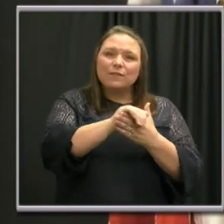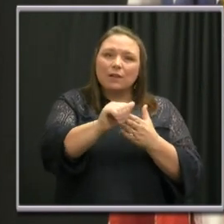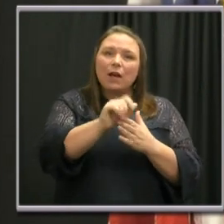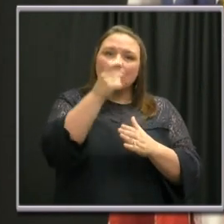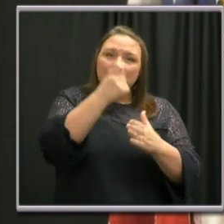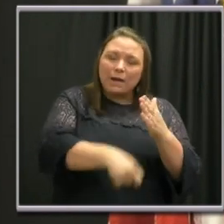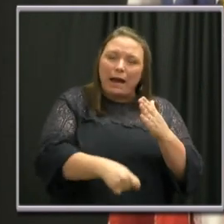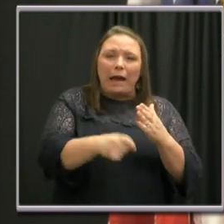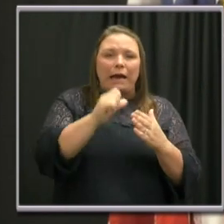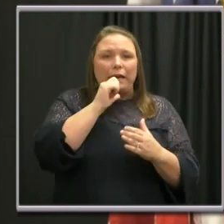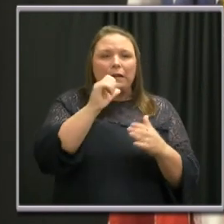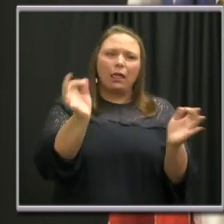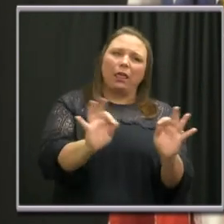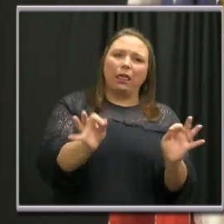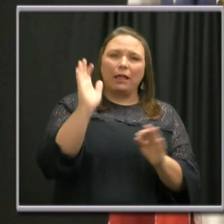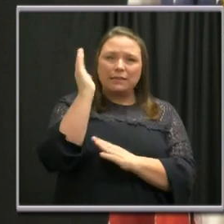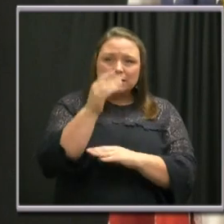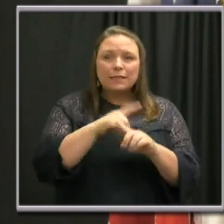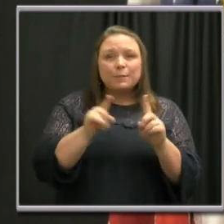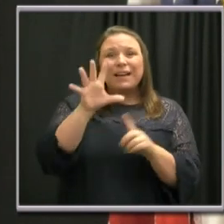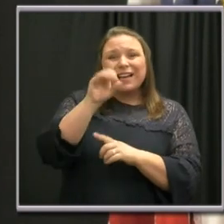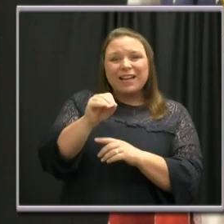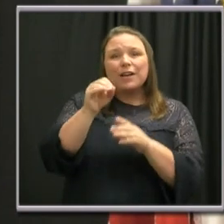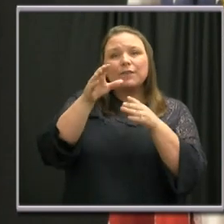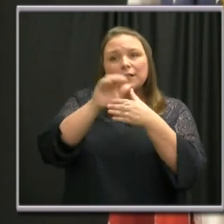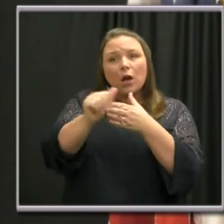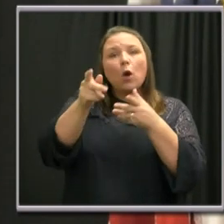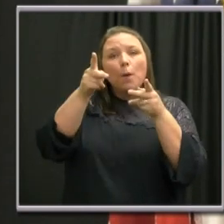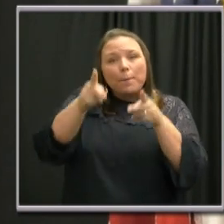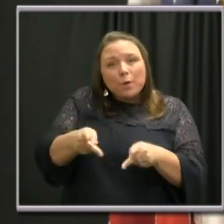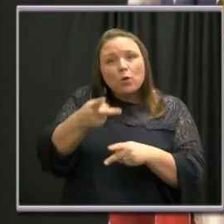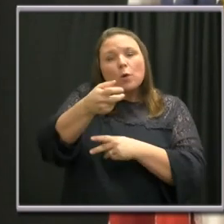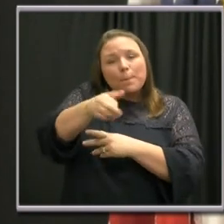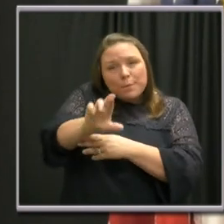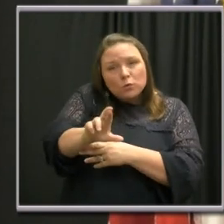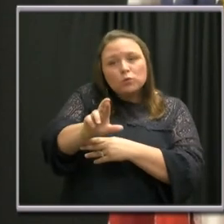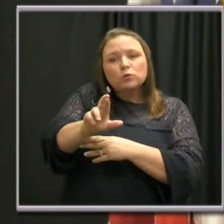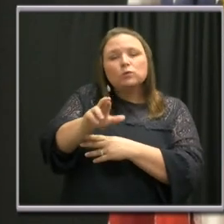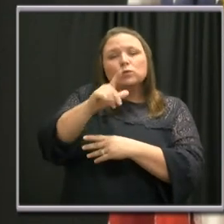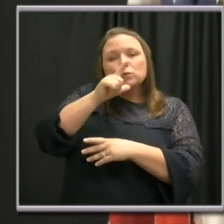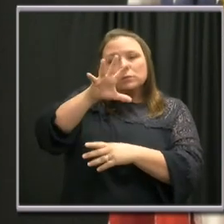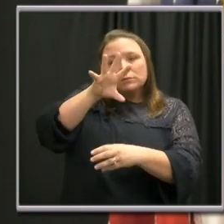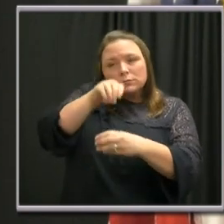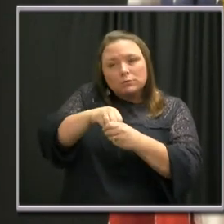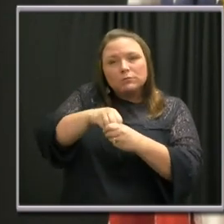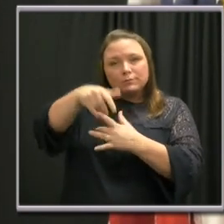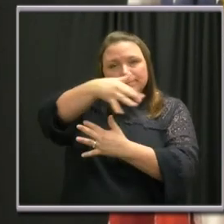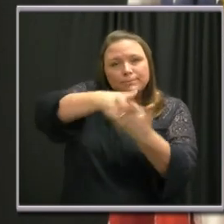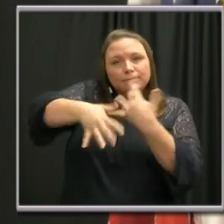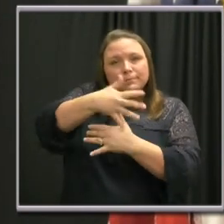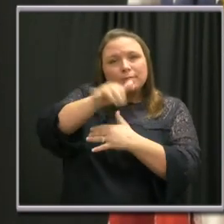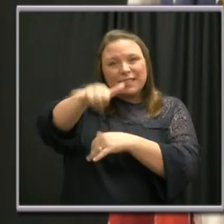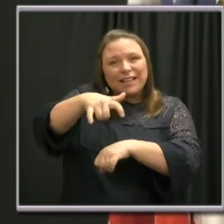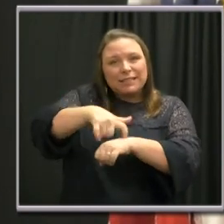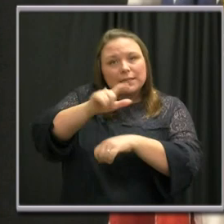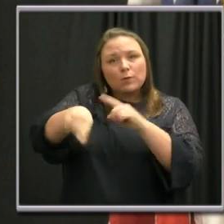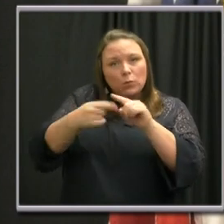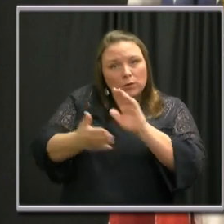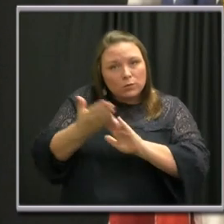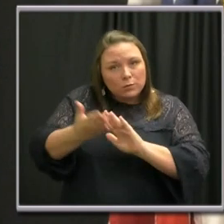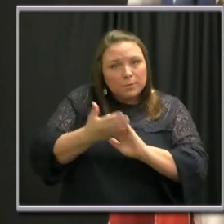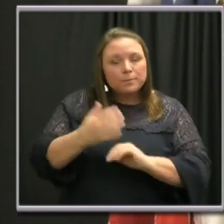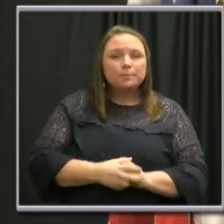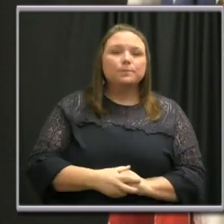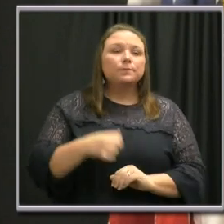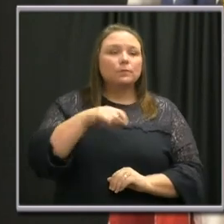seem like much, it's also $50 per head for everybody we find in there when they are operating. We've